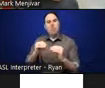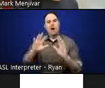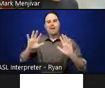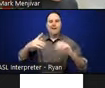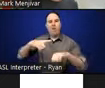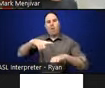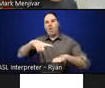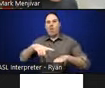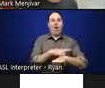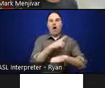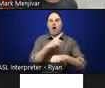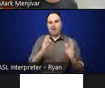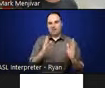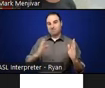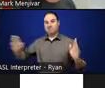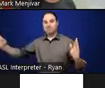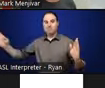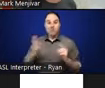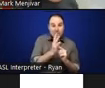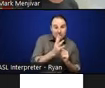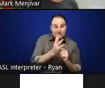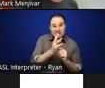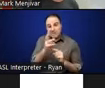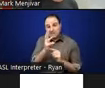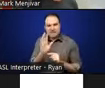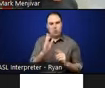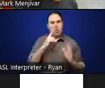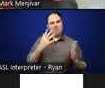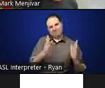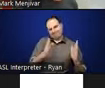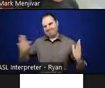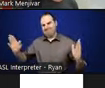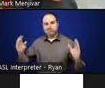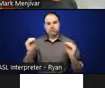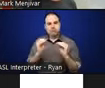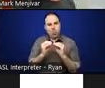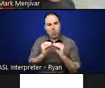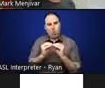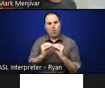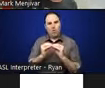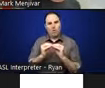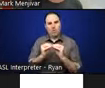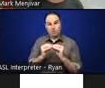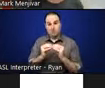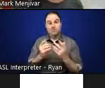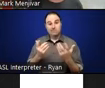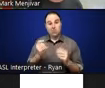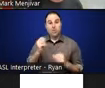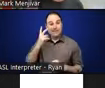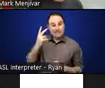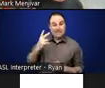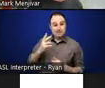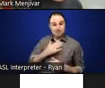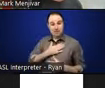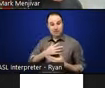than sometimes less when it comes to audio and to our oral histories, and even transcripts. And that is something that as you'll see in some of these projects,